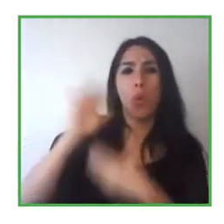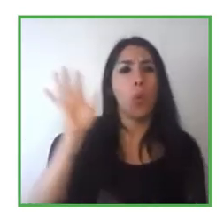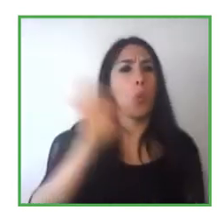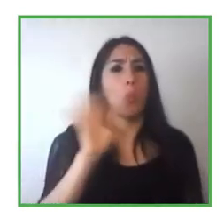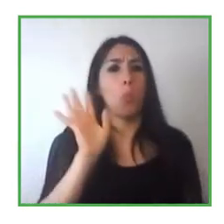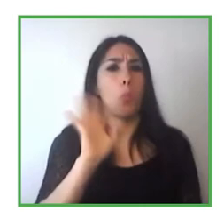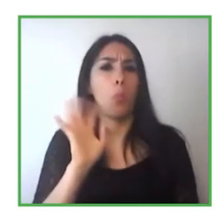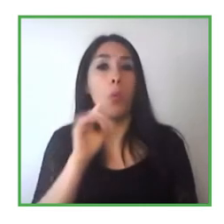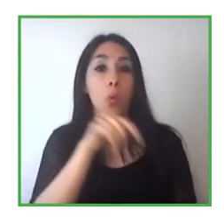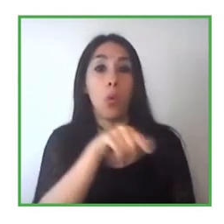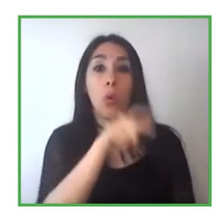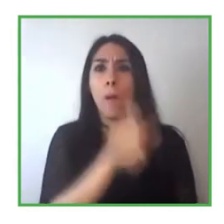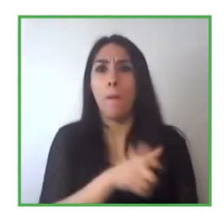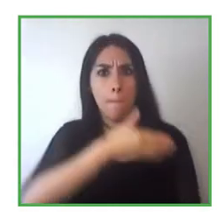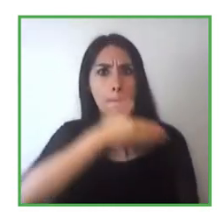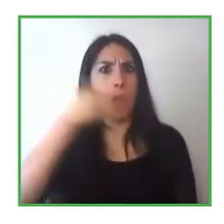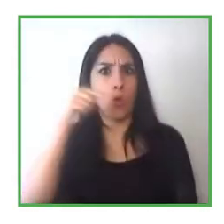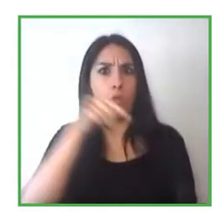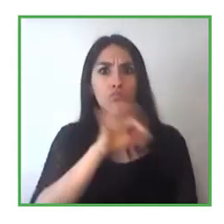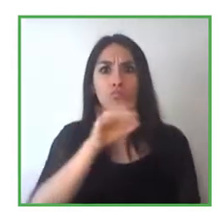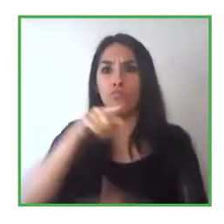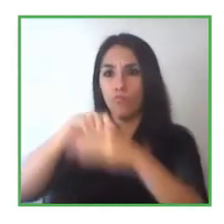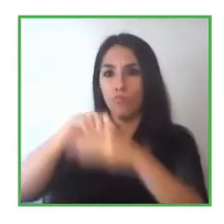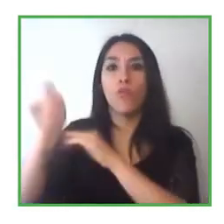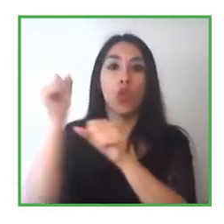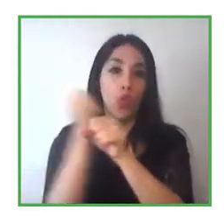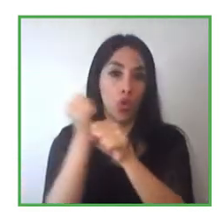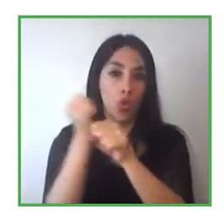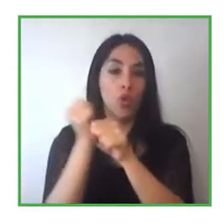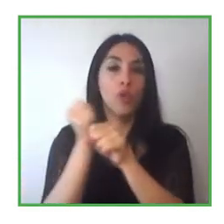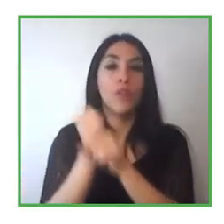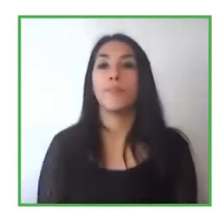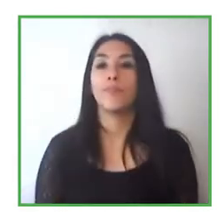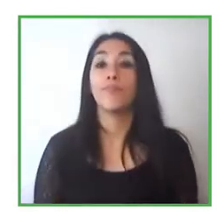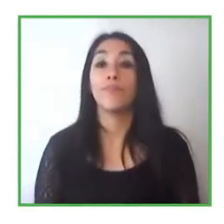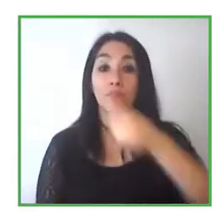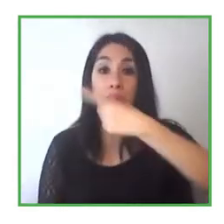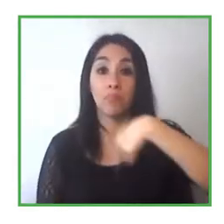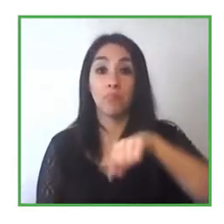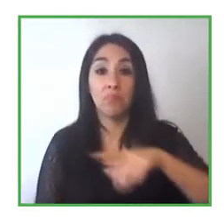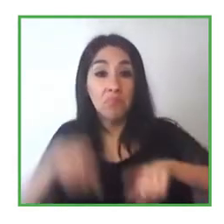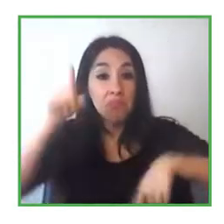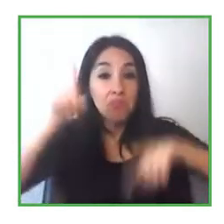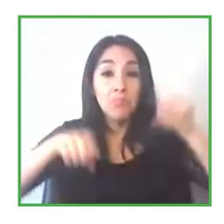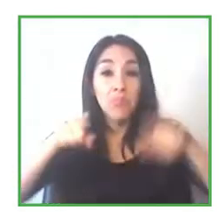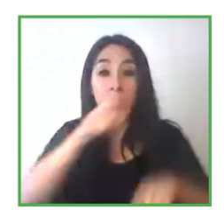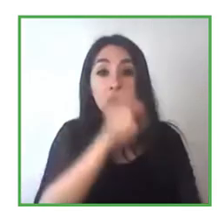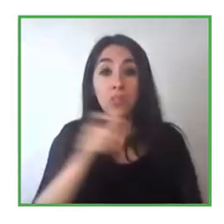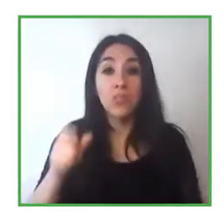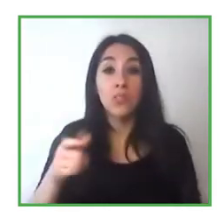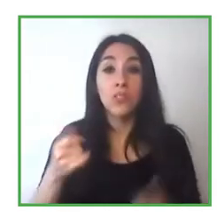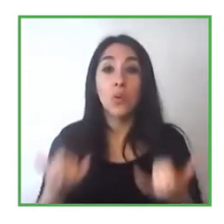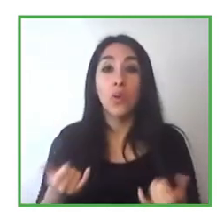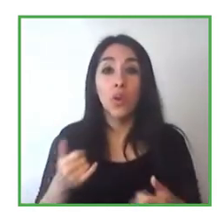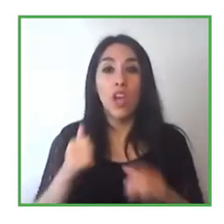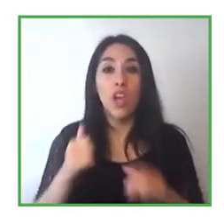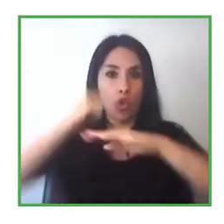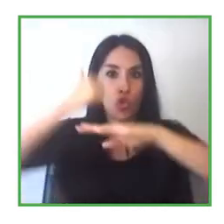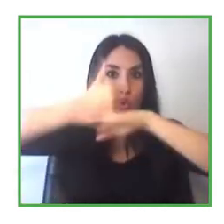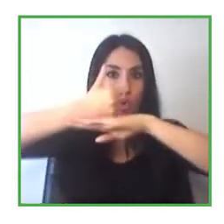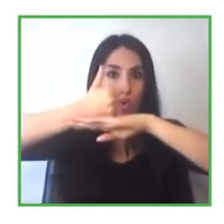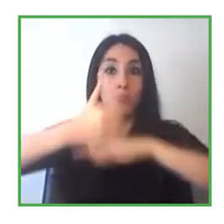for the position we have testimonies from uh directors from companies that say